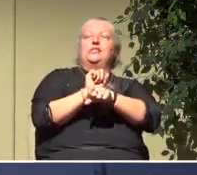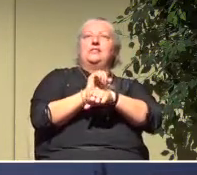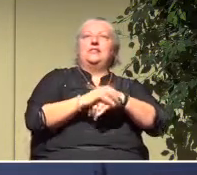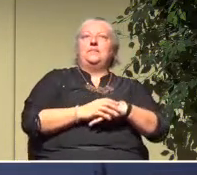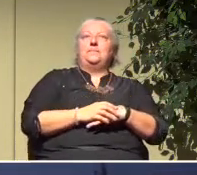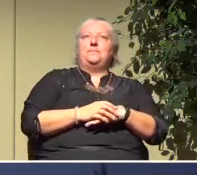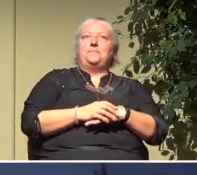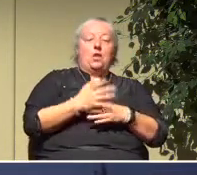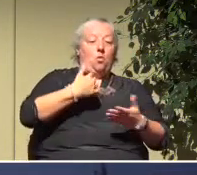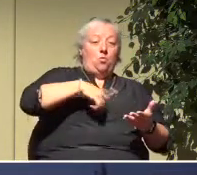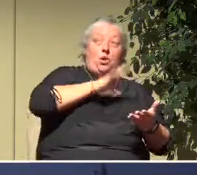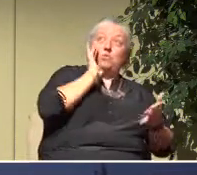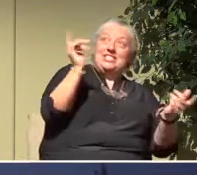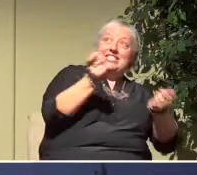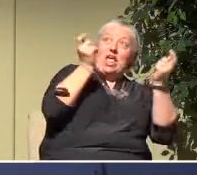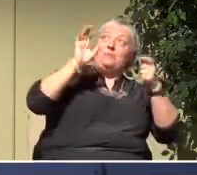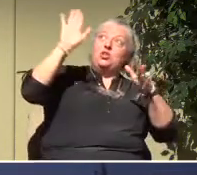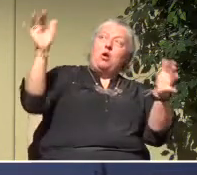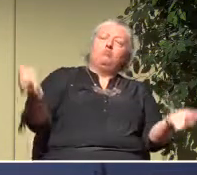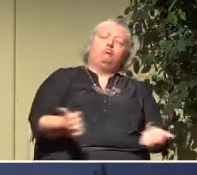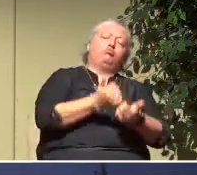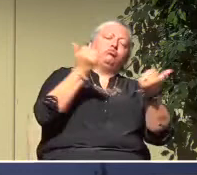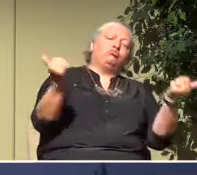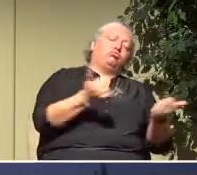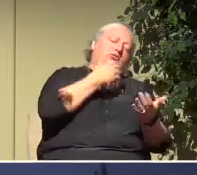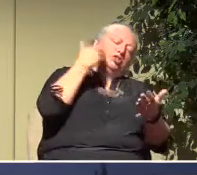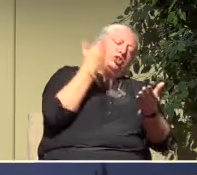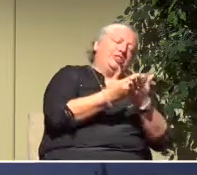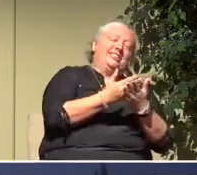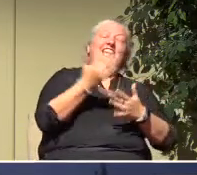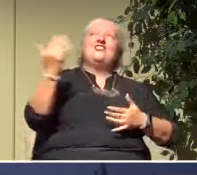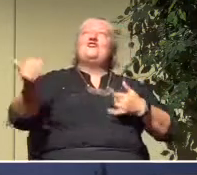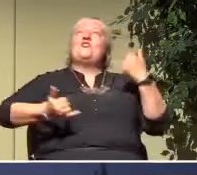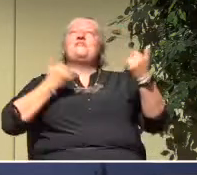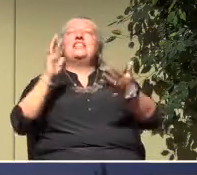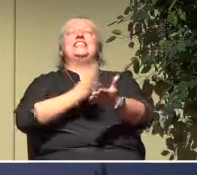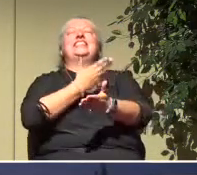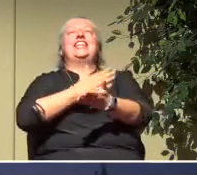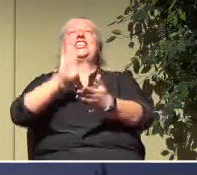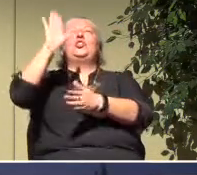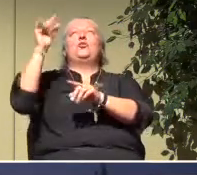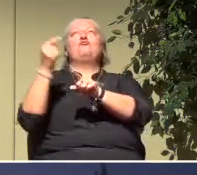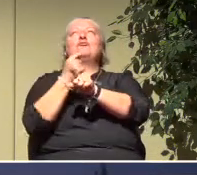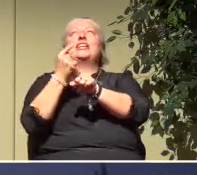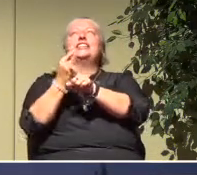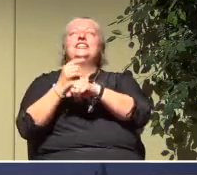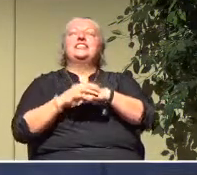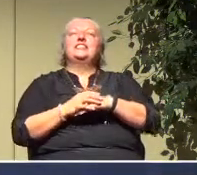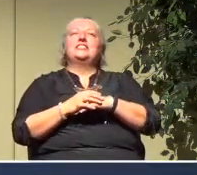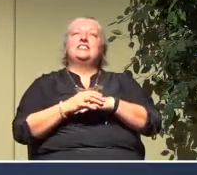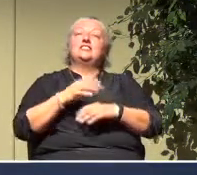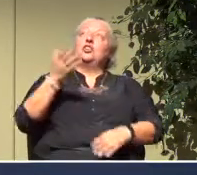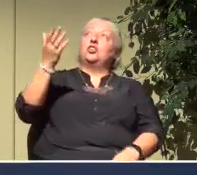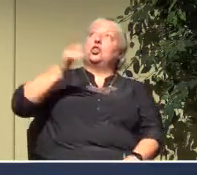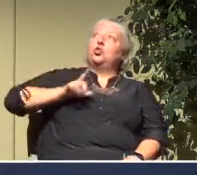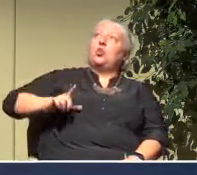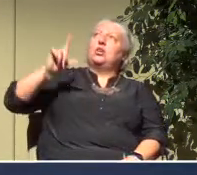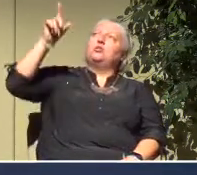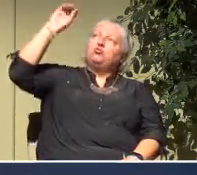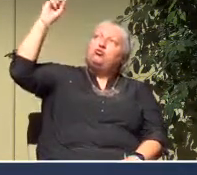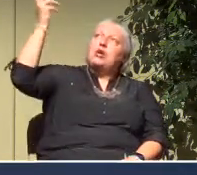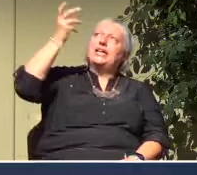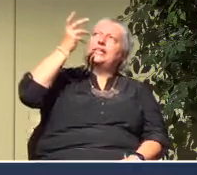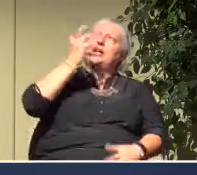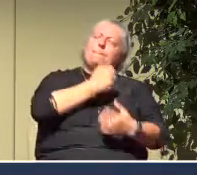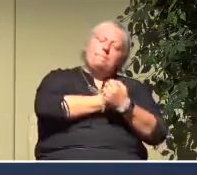celebrate your abundant goodness and joyfully sing of your righteousness. The Lord is gracious and compassionate, slow